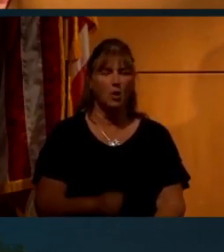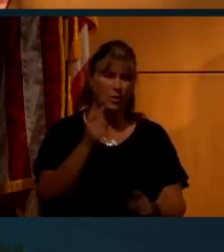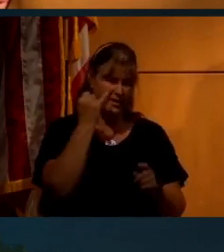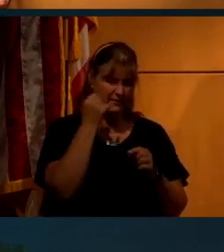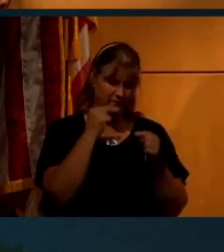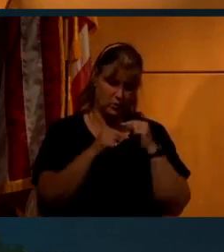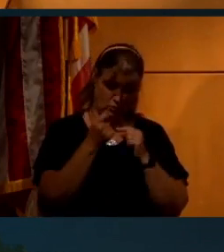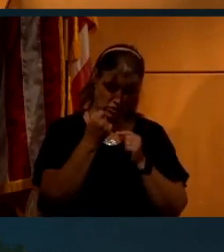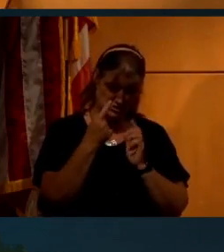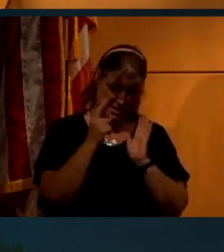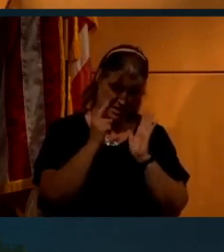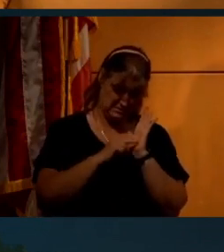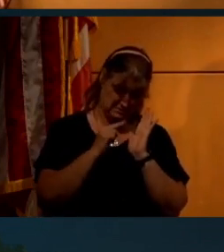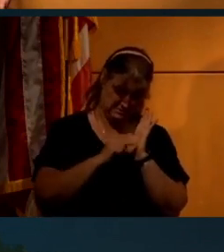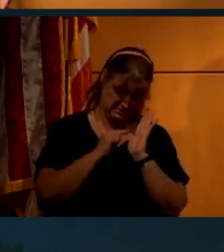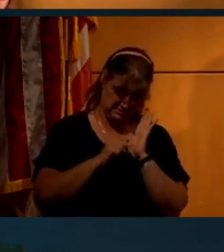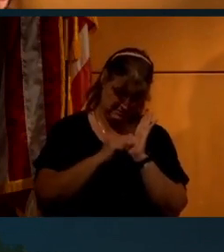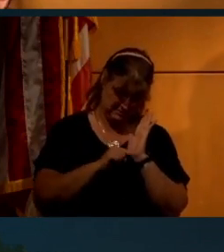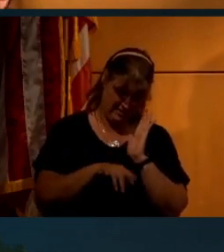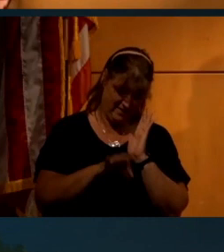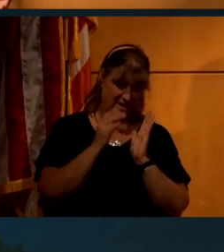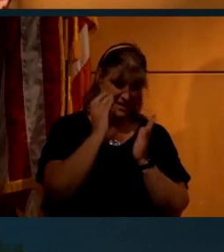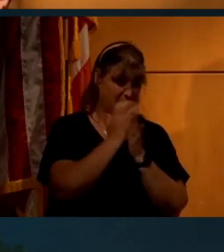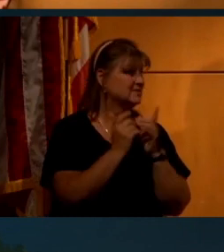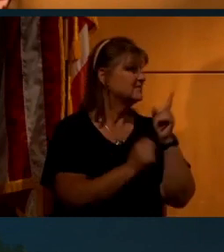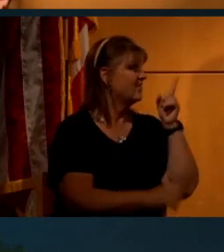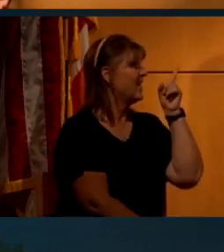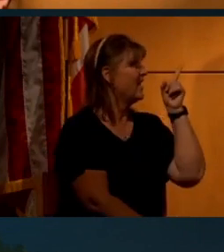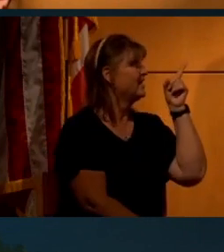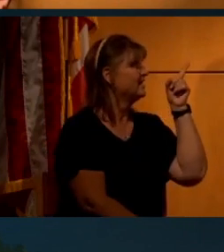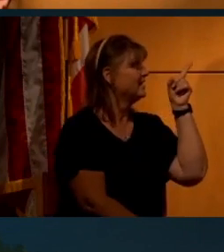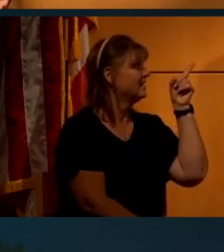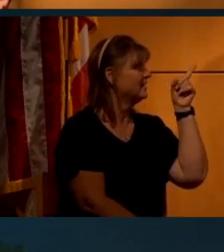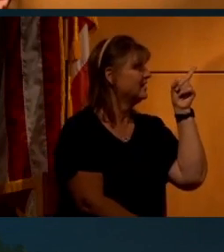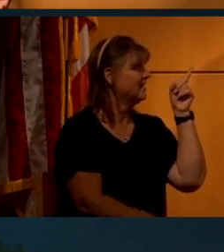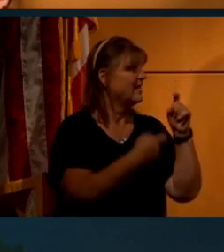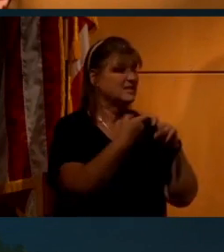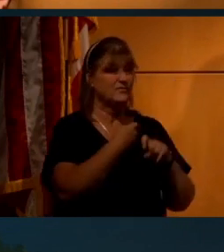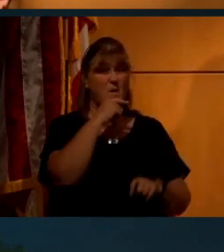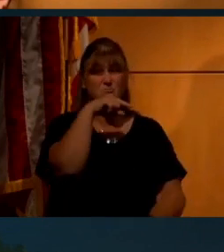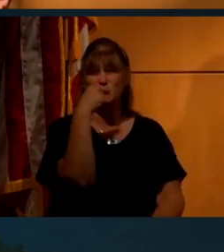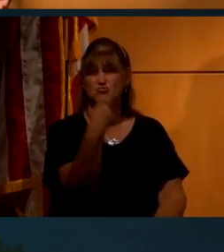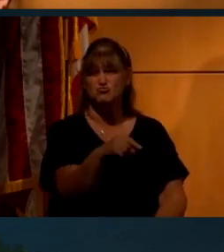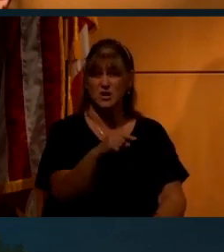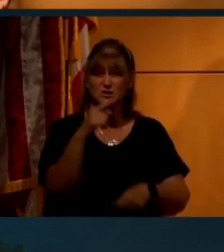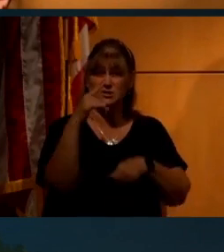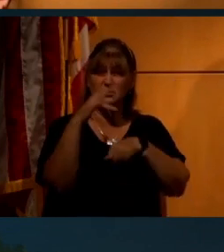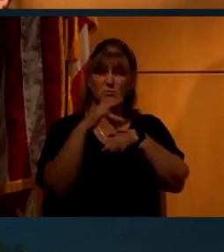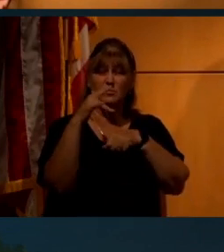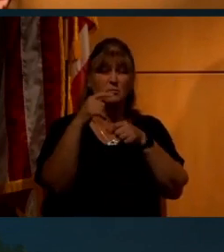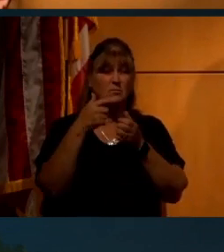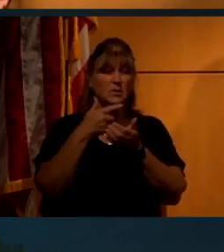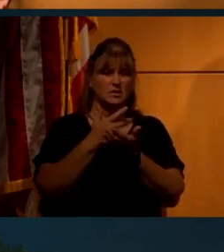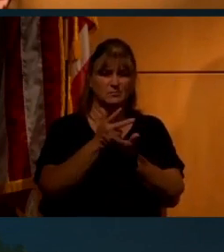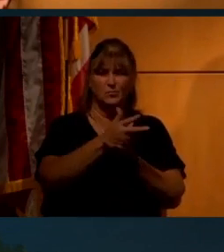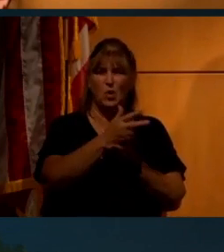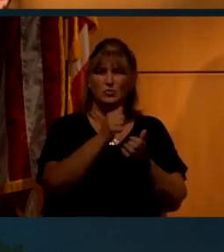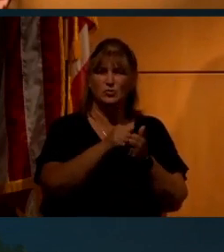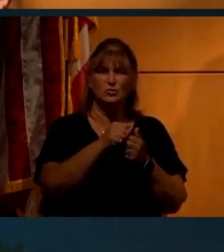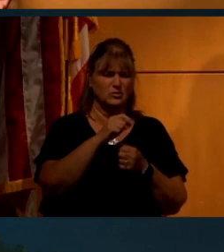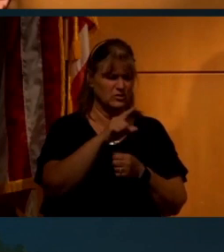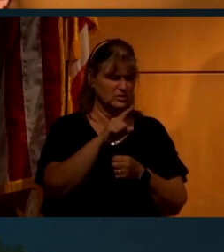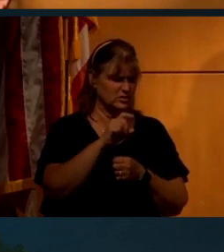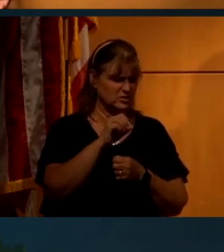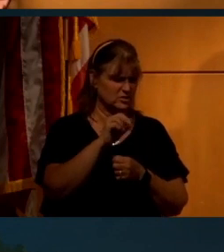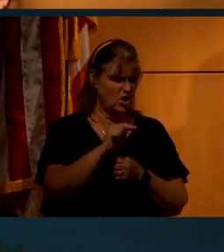into this a little bit, you can find an image like this. This is from one of the Russian probes to the moon, I want to say Zahn 4,